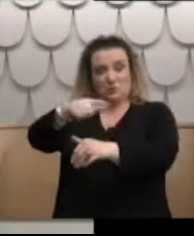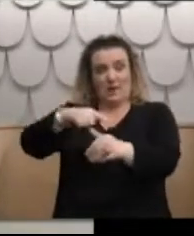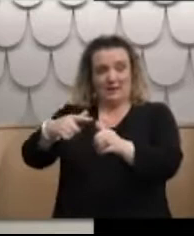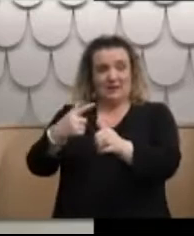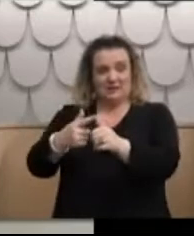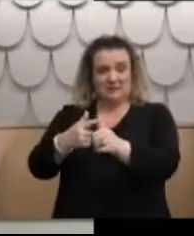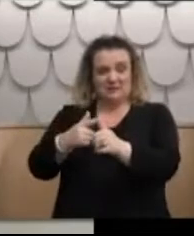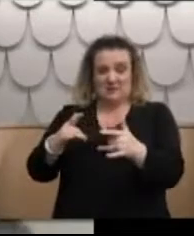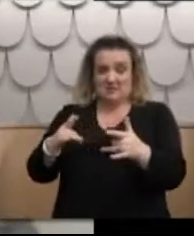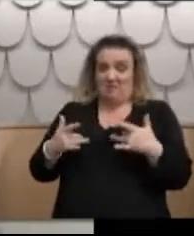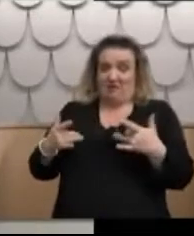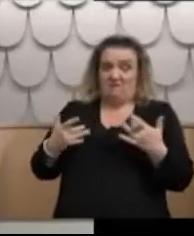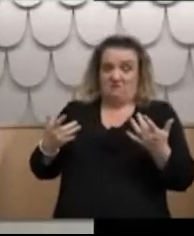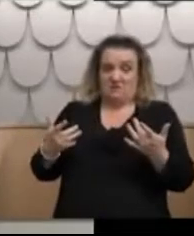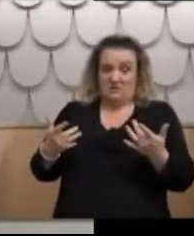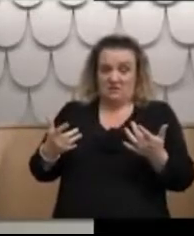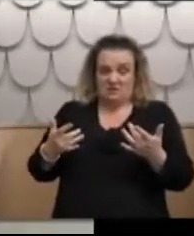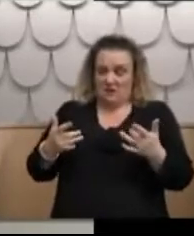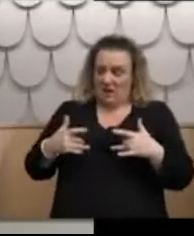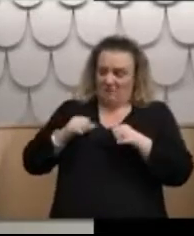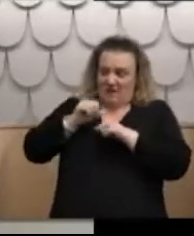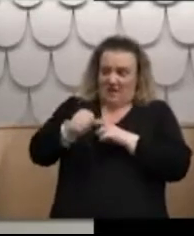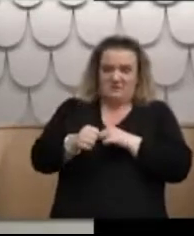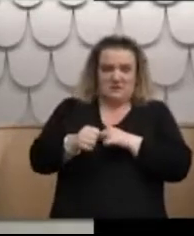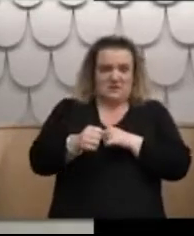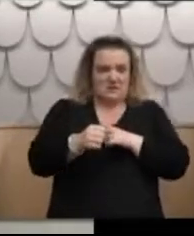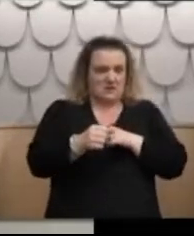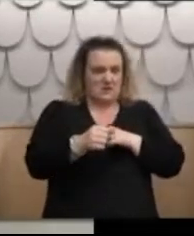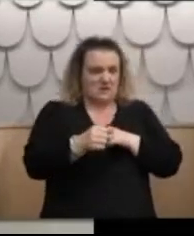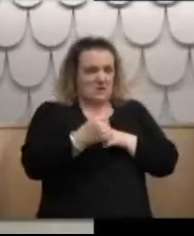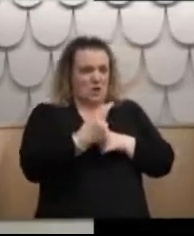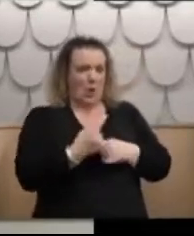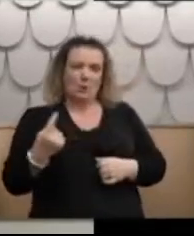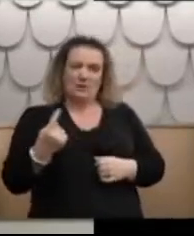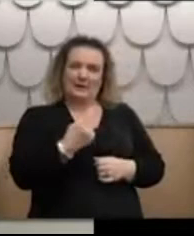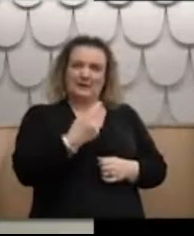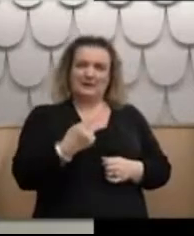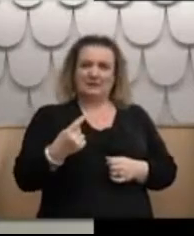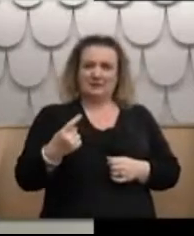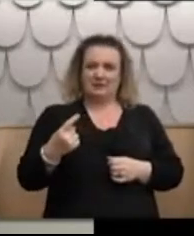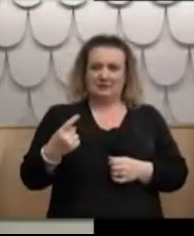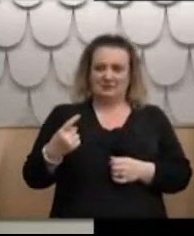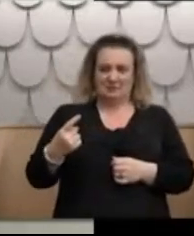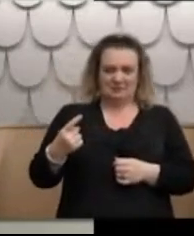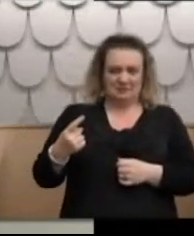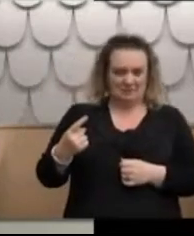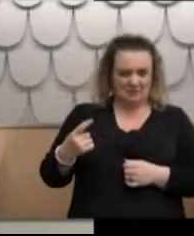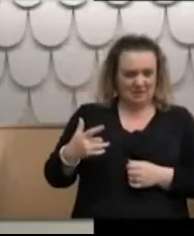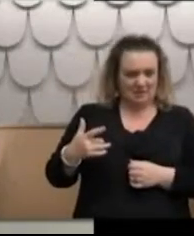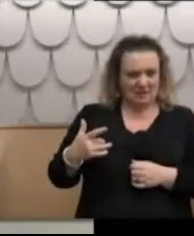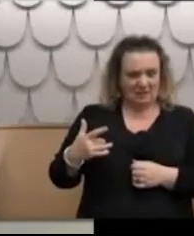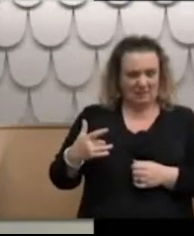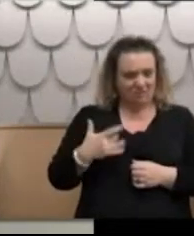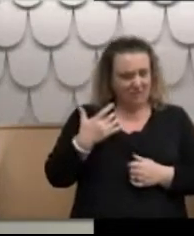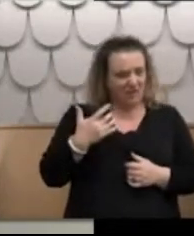it was a road of loneliness, a road of healing betrayal, and a road of continued